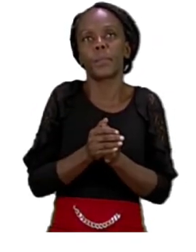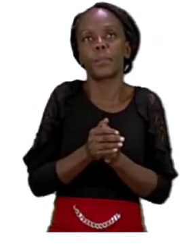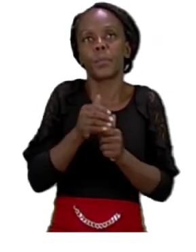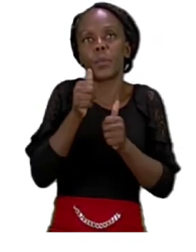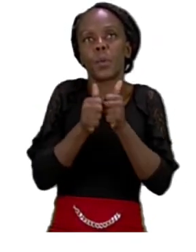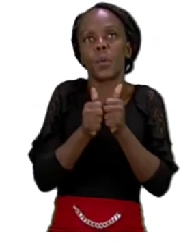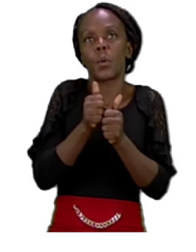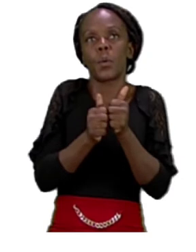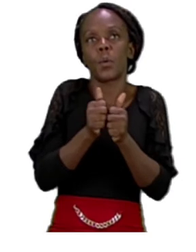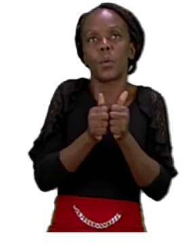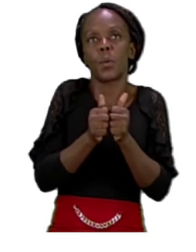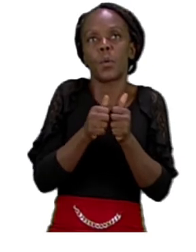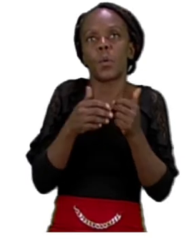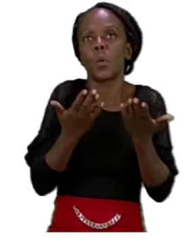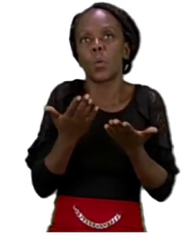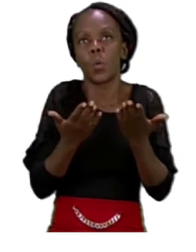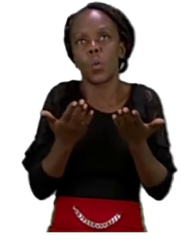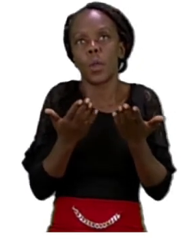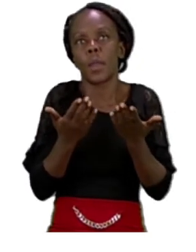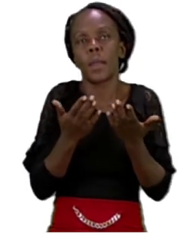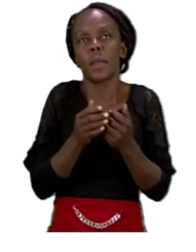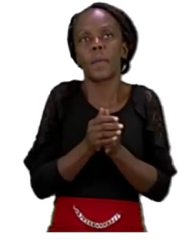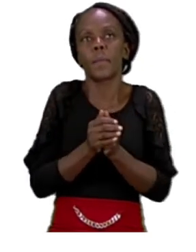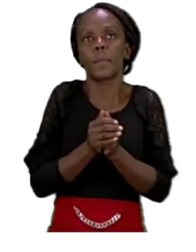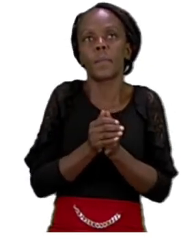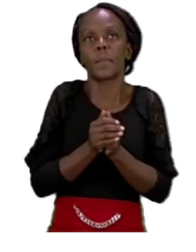brother, brother, brother,